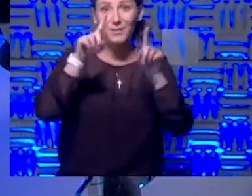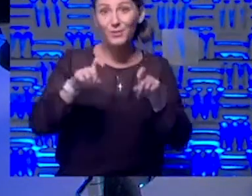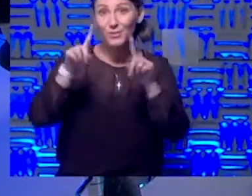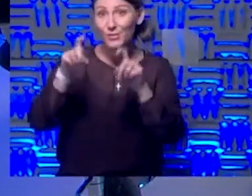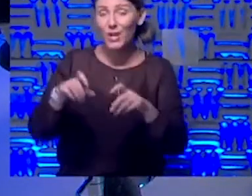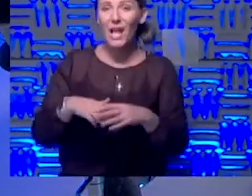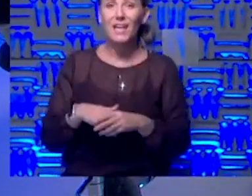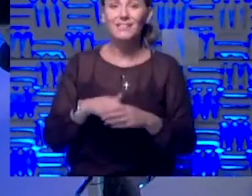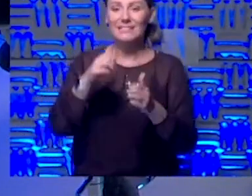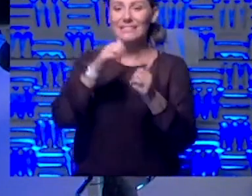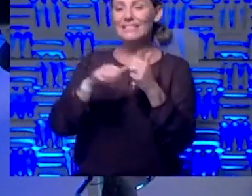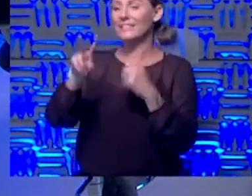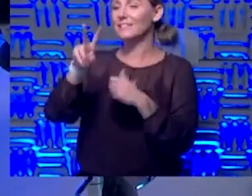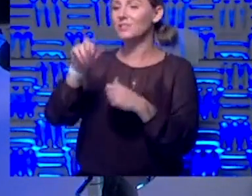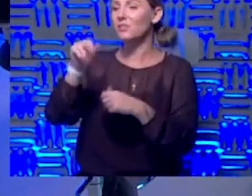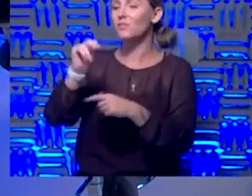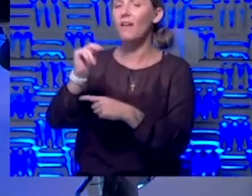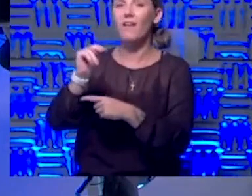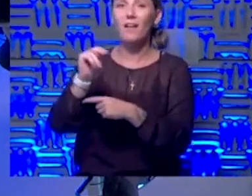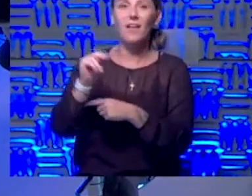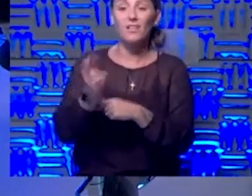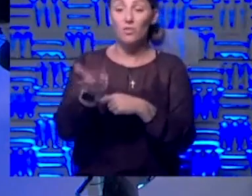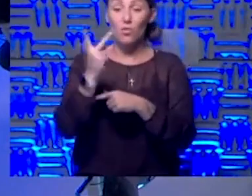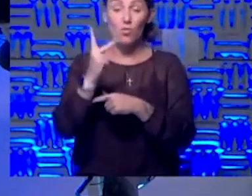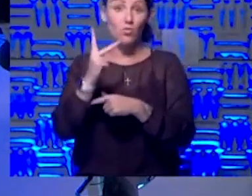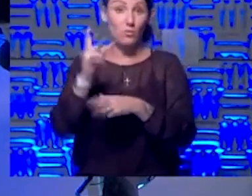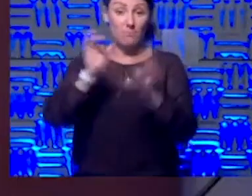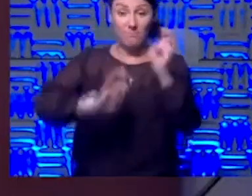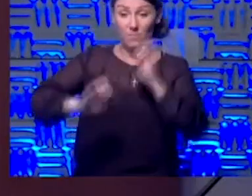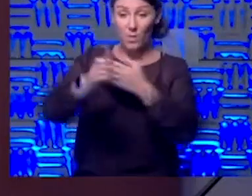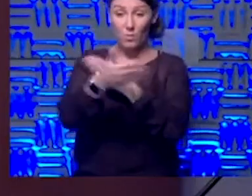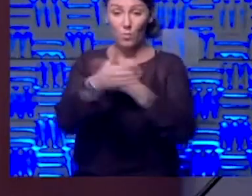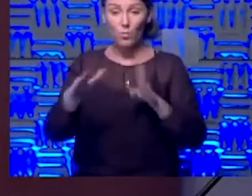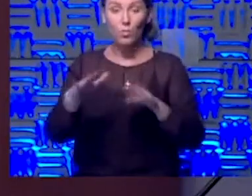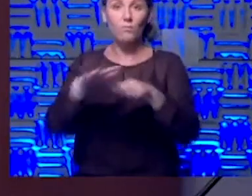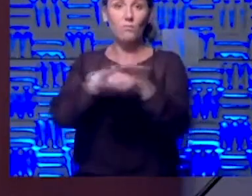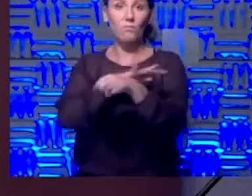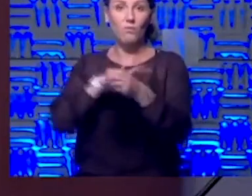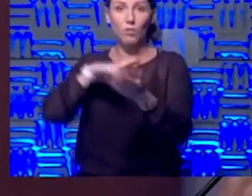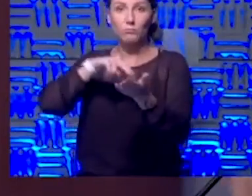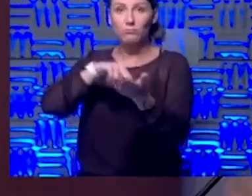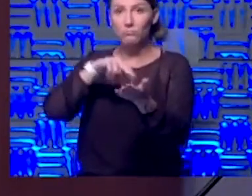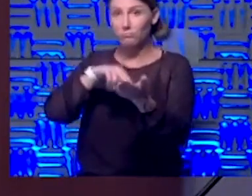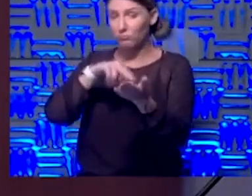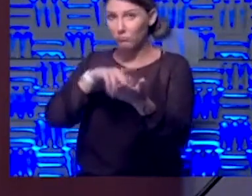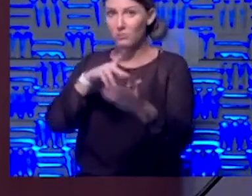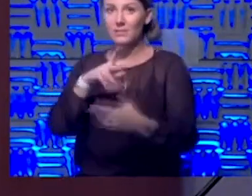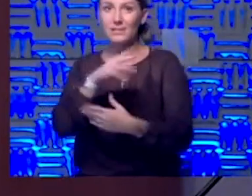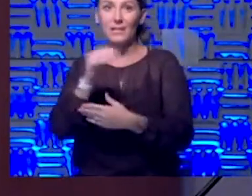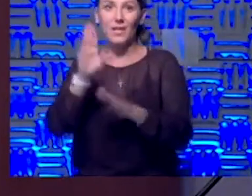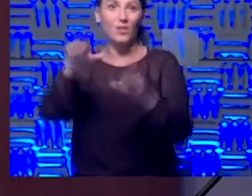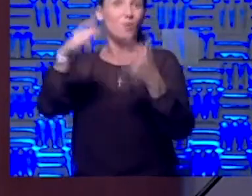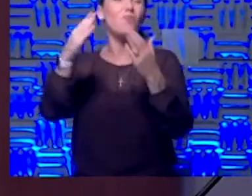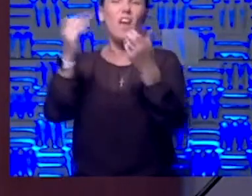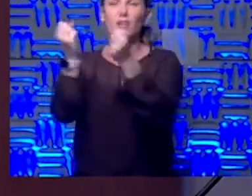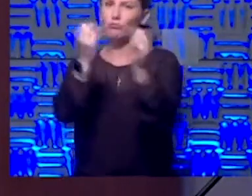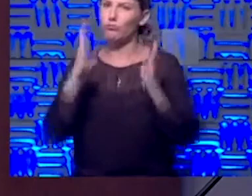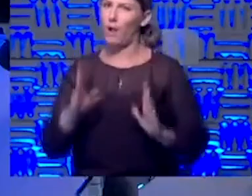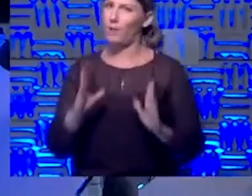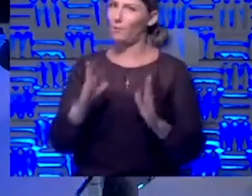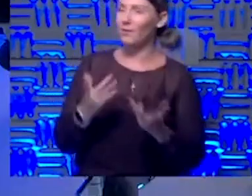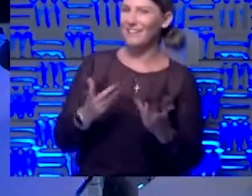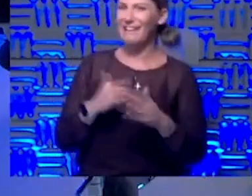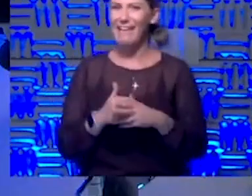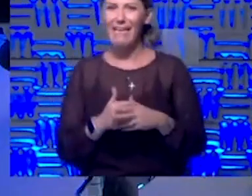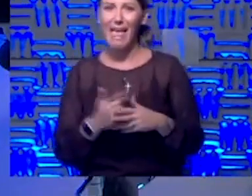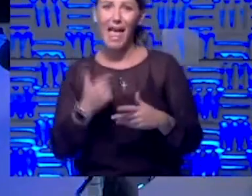one of these vans has three exam rooms on it, full, uh, nurse practitioner. They provide us a driver, so I don't need. I was going to say, I could put